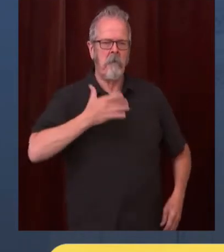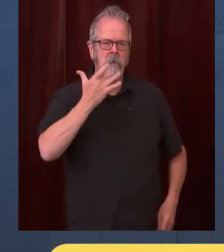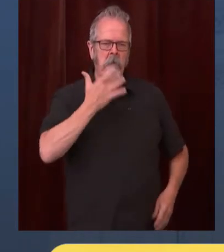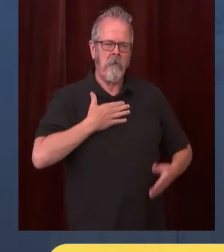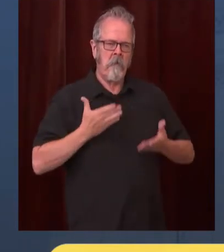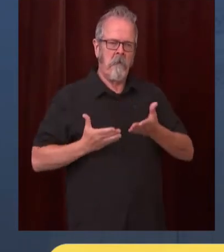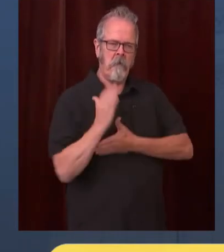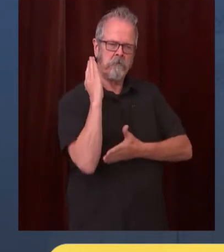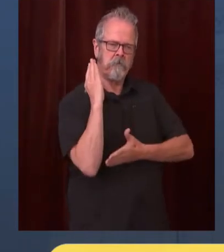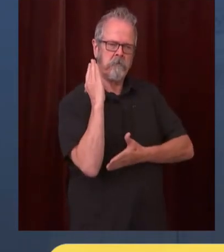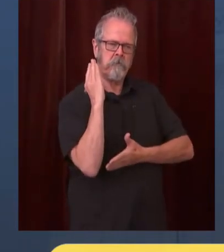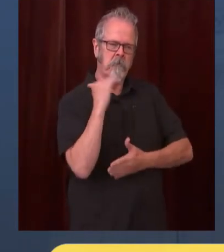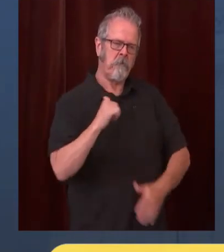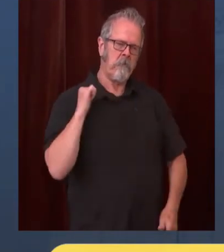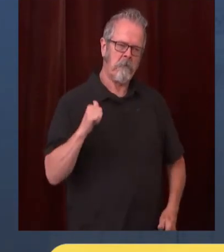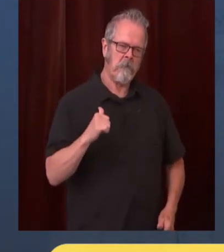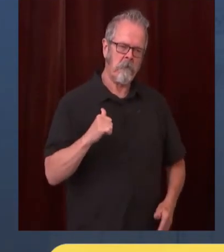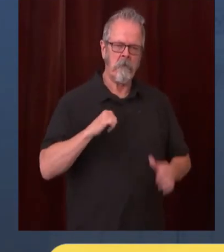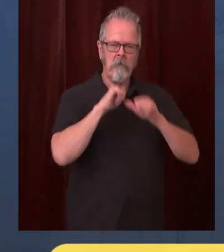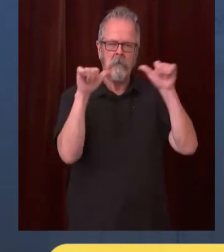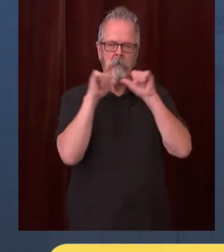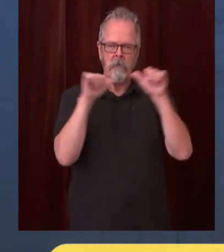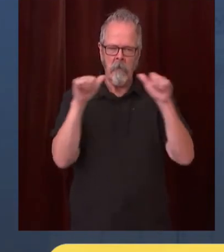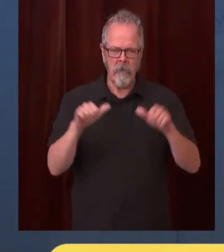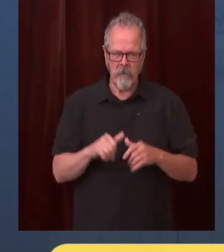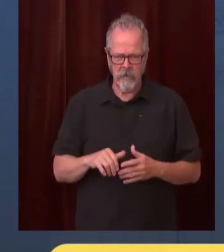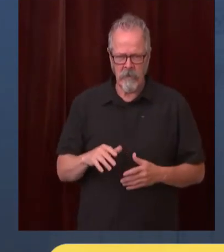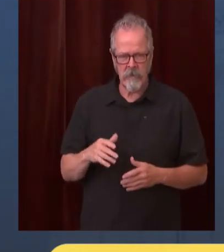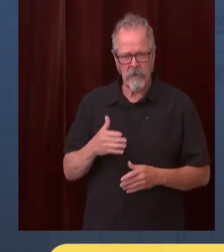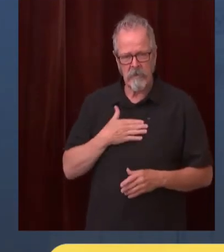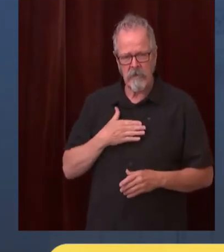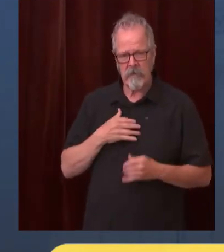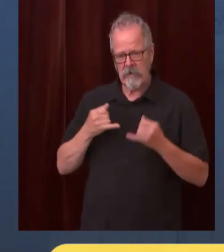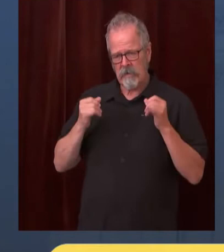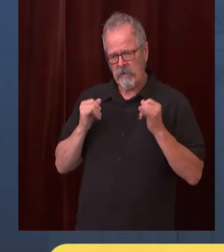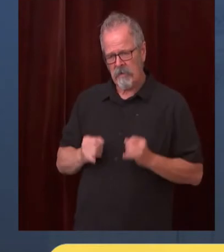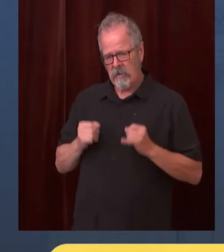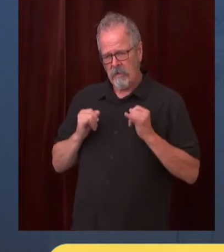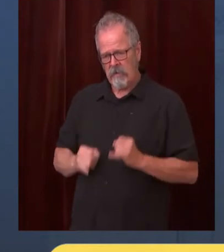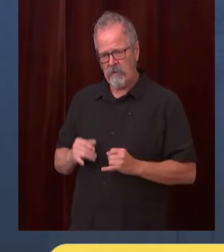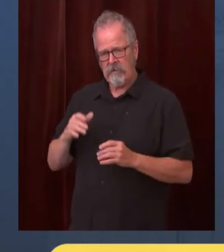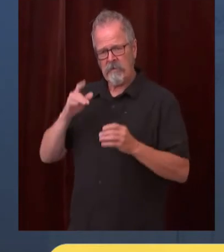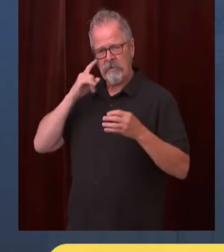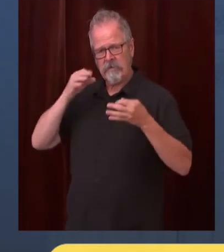the fact is when you make a decision to not be vaccinated